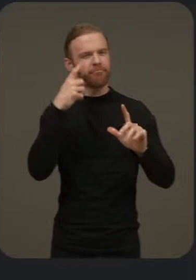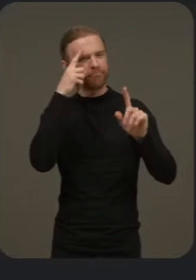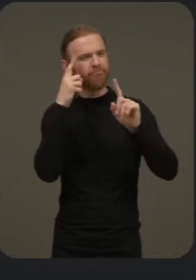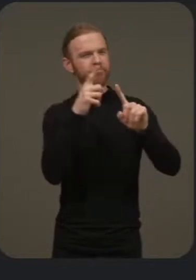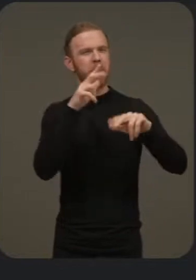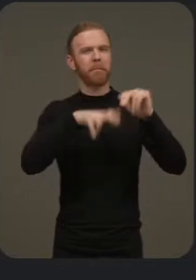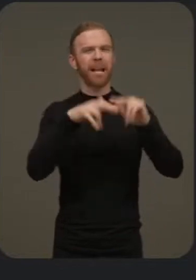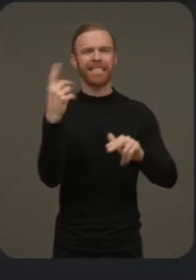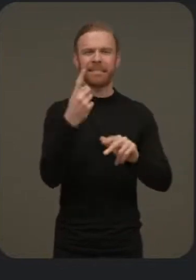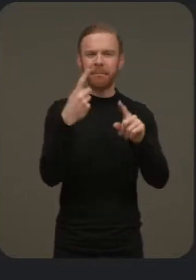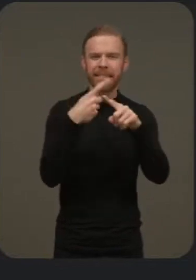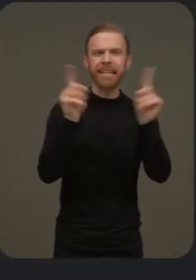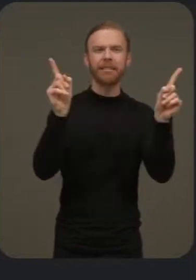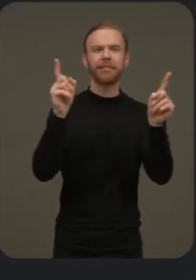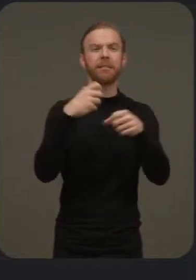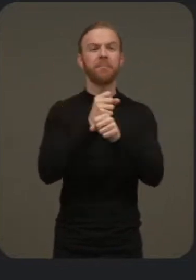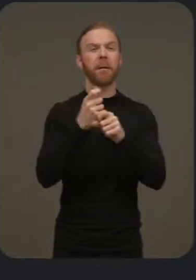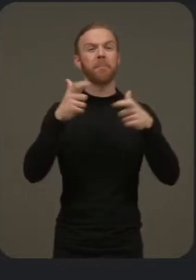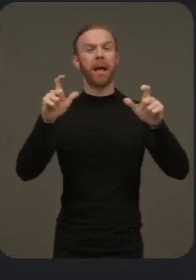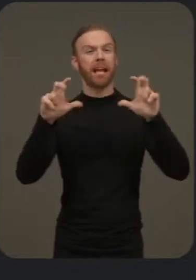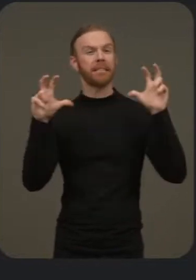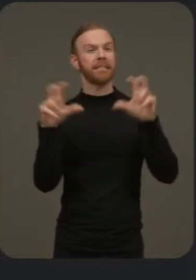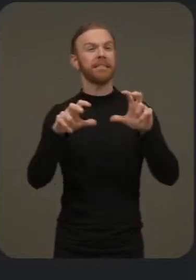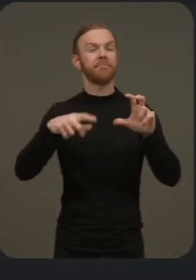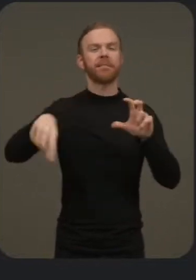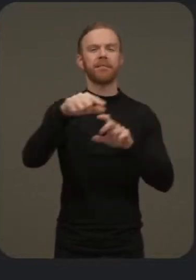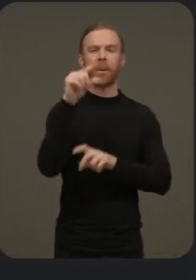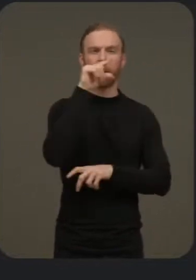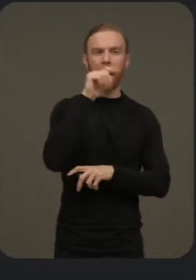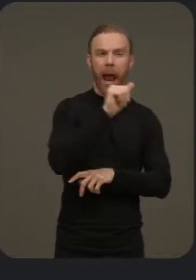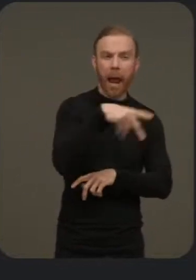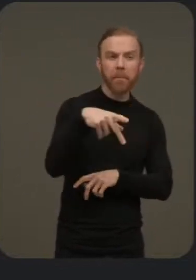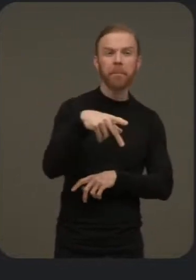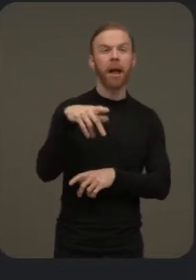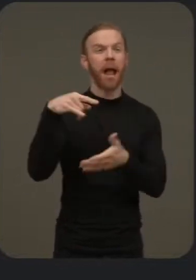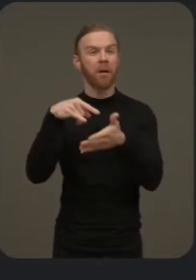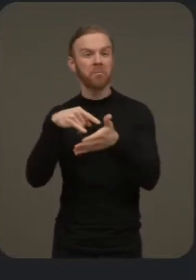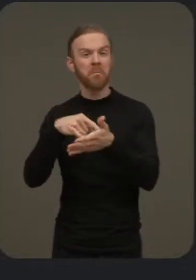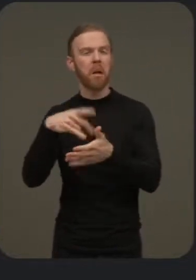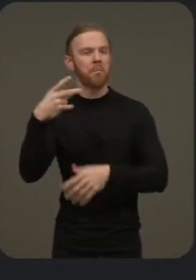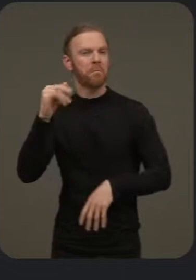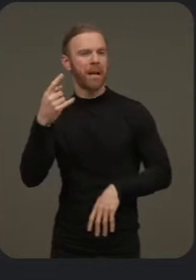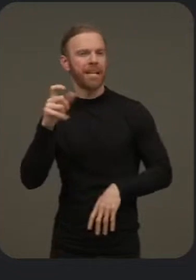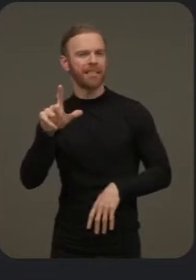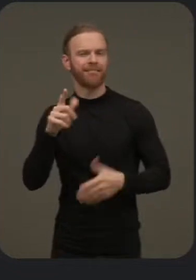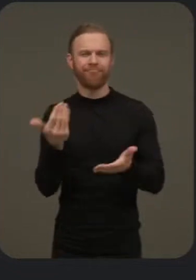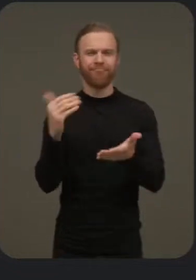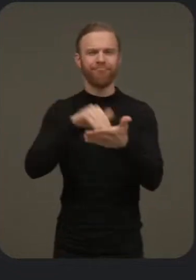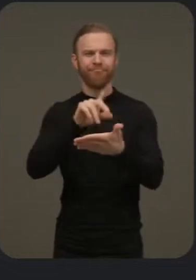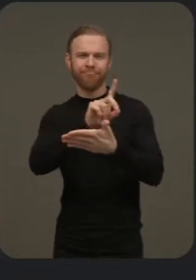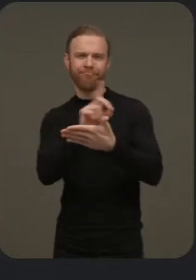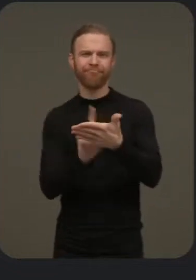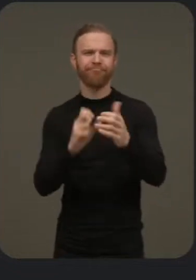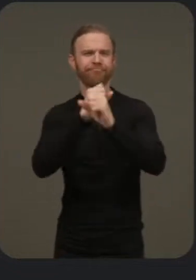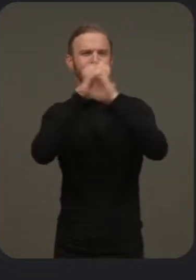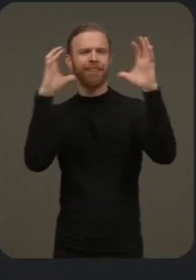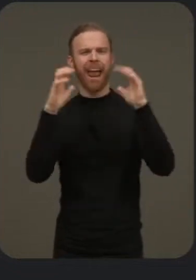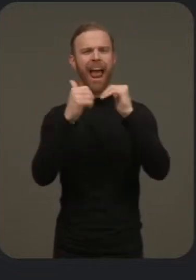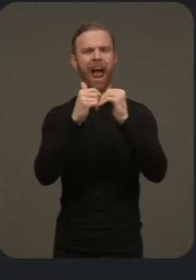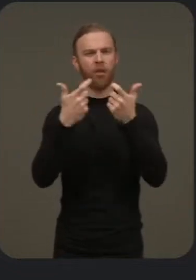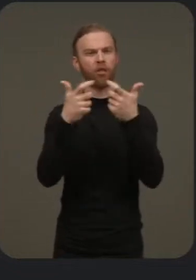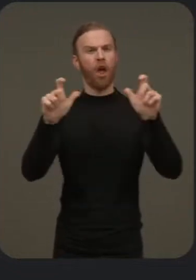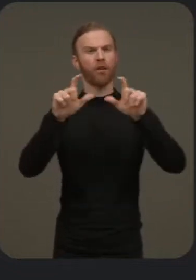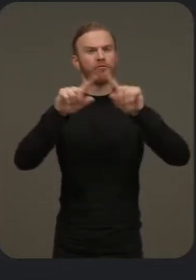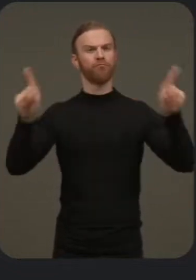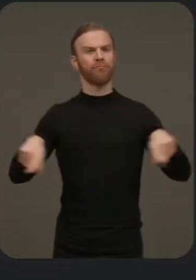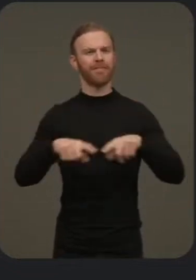making big investments across Google Apps, Android, and Pixel, to reimagine how large screens can deliver